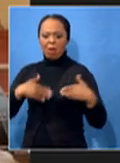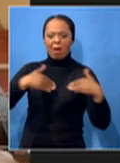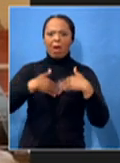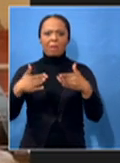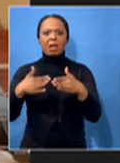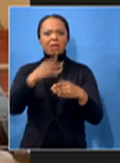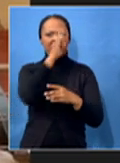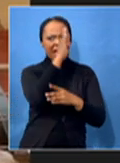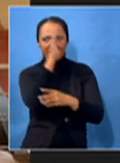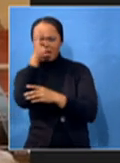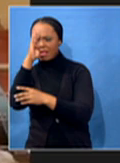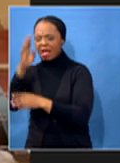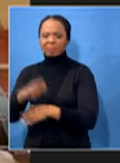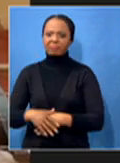view.